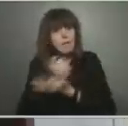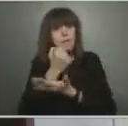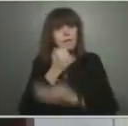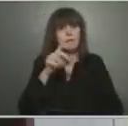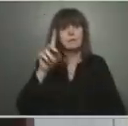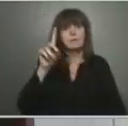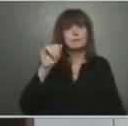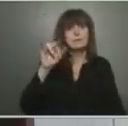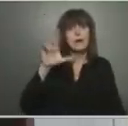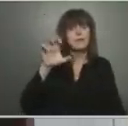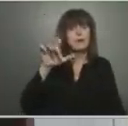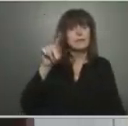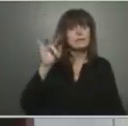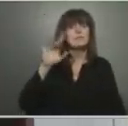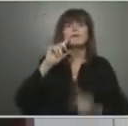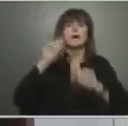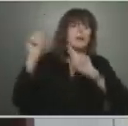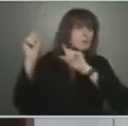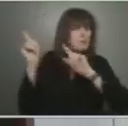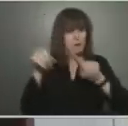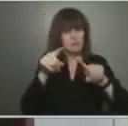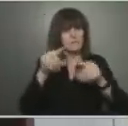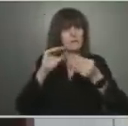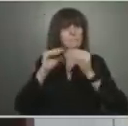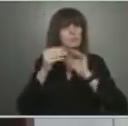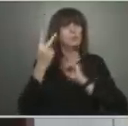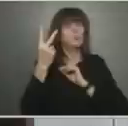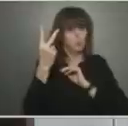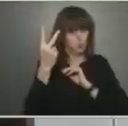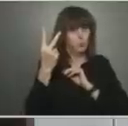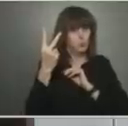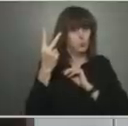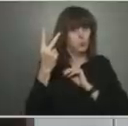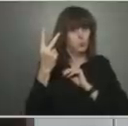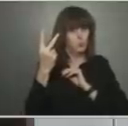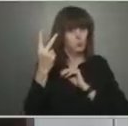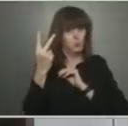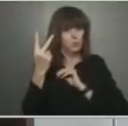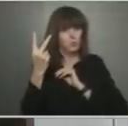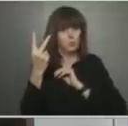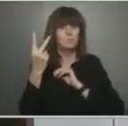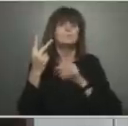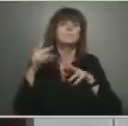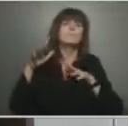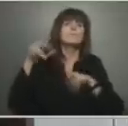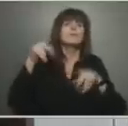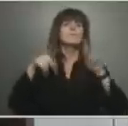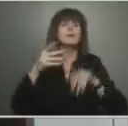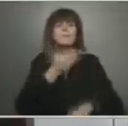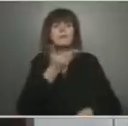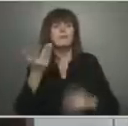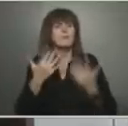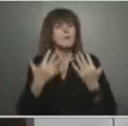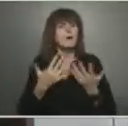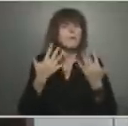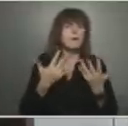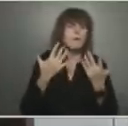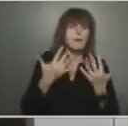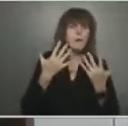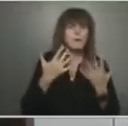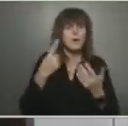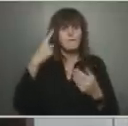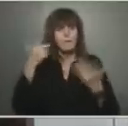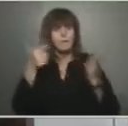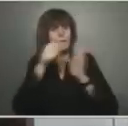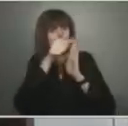it has had on Ontarians awaiting care. And with careful monitoring of hospital capacity, we